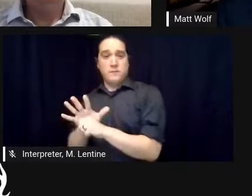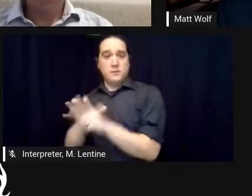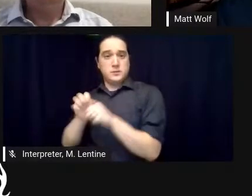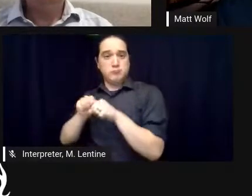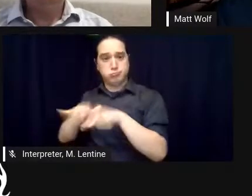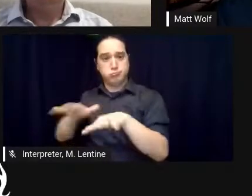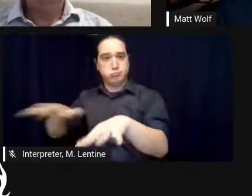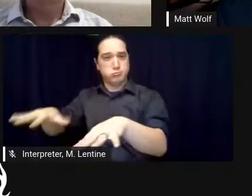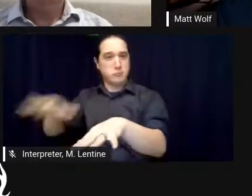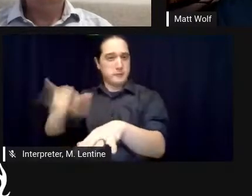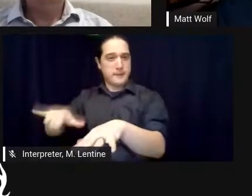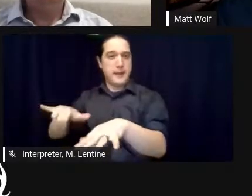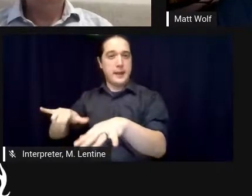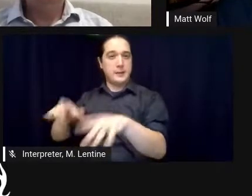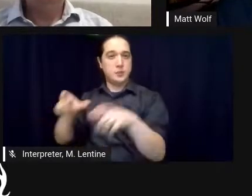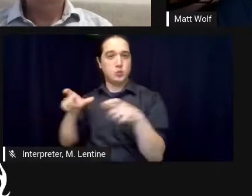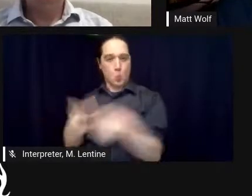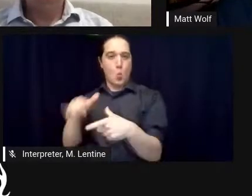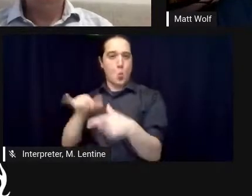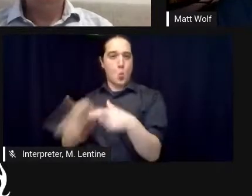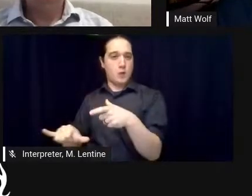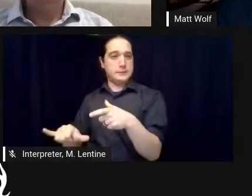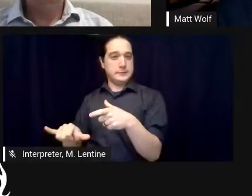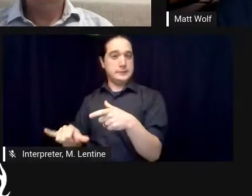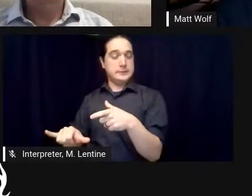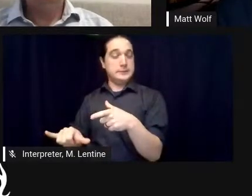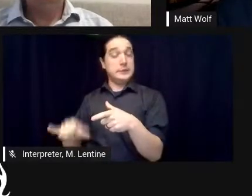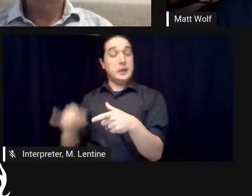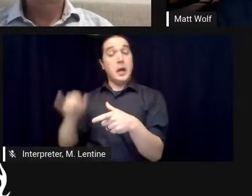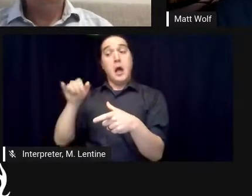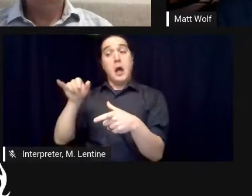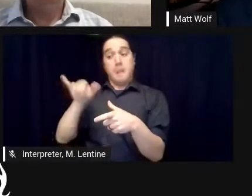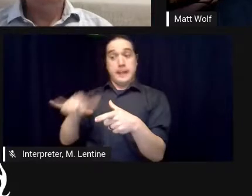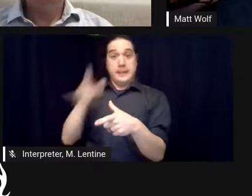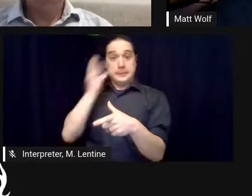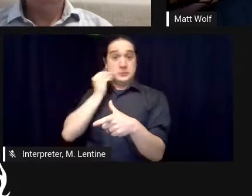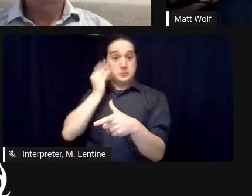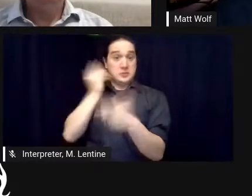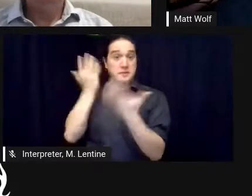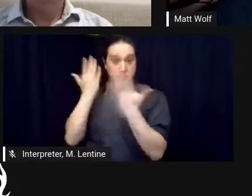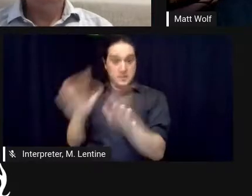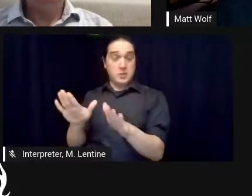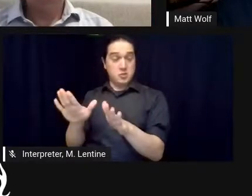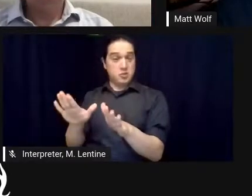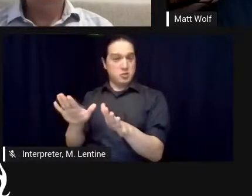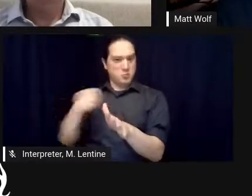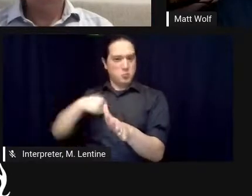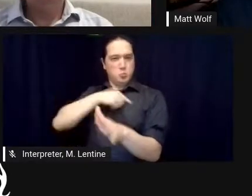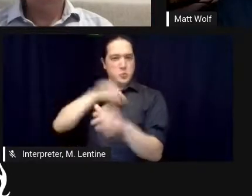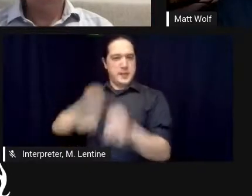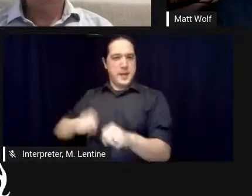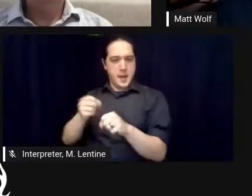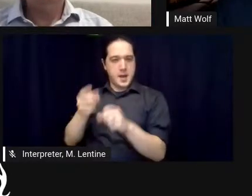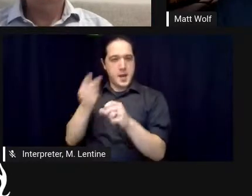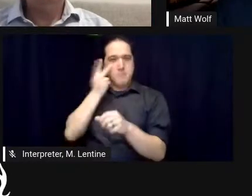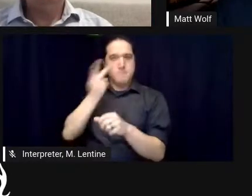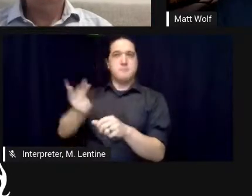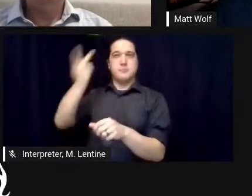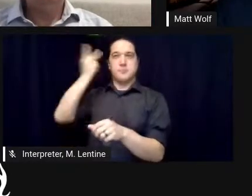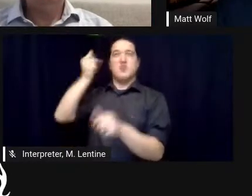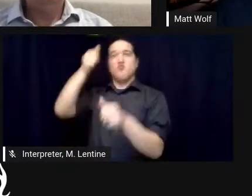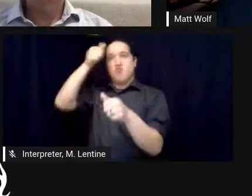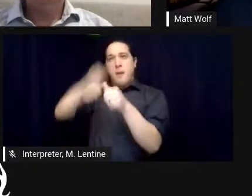when quarantine ends and that we may feel a renewed sense of accountability to each other and also appreciate the